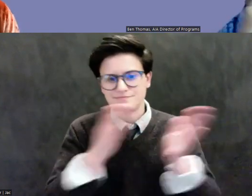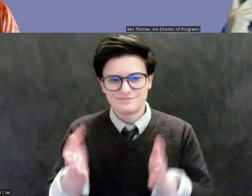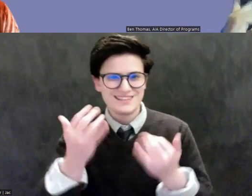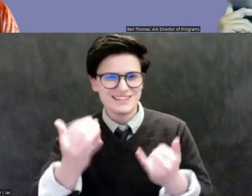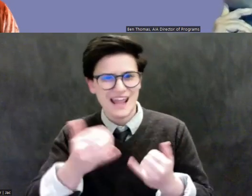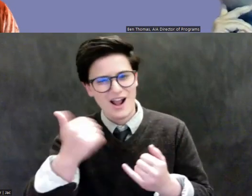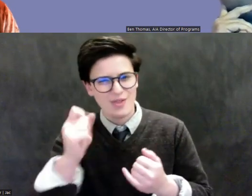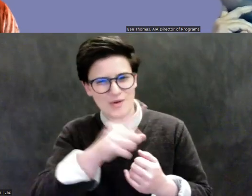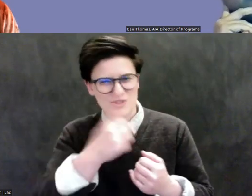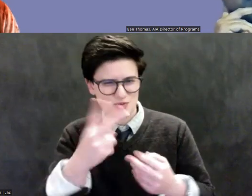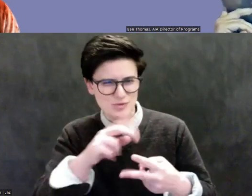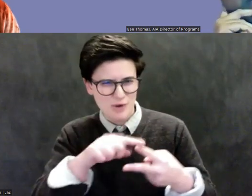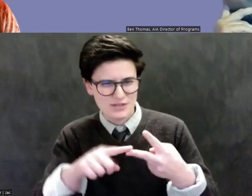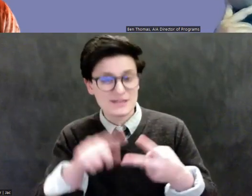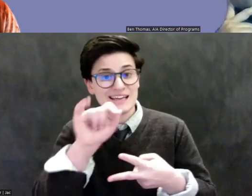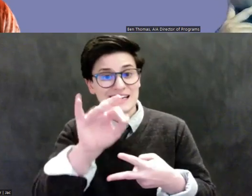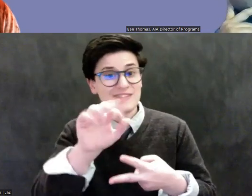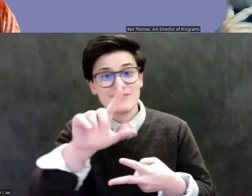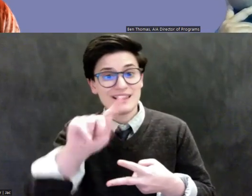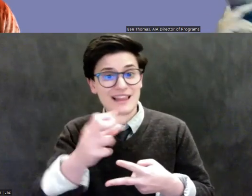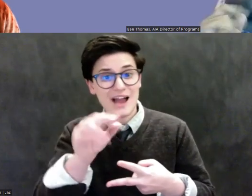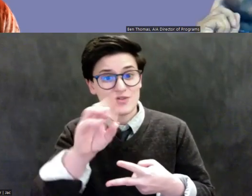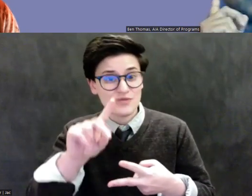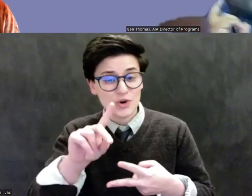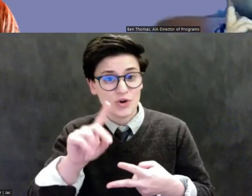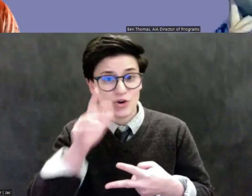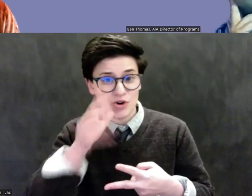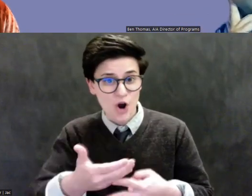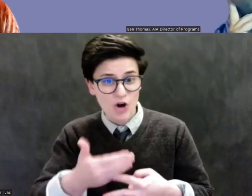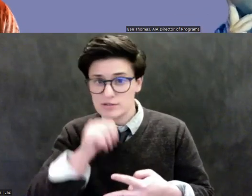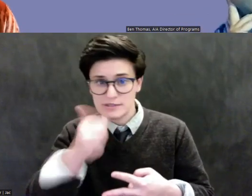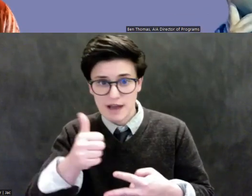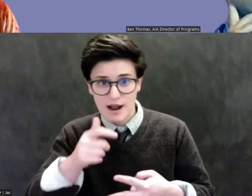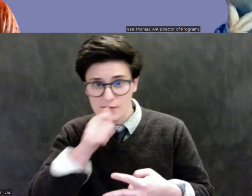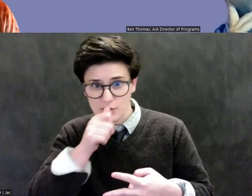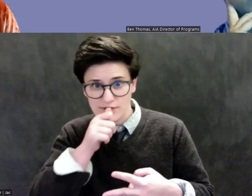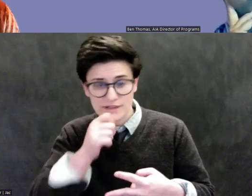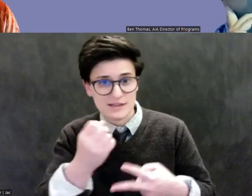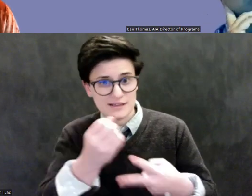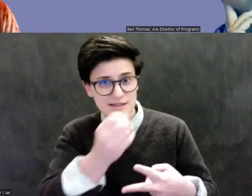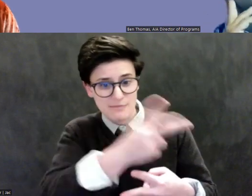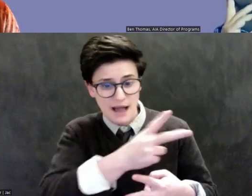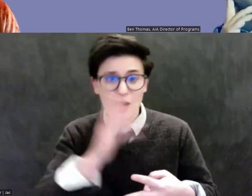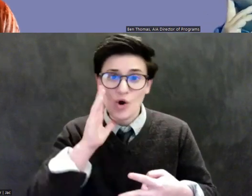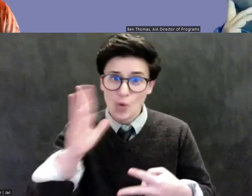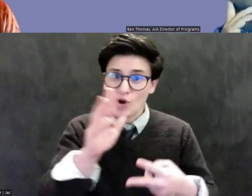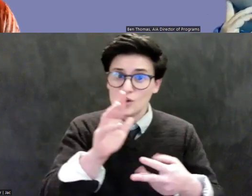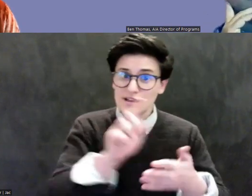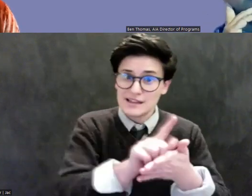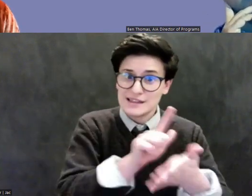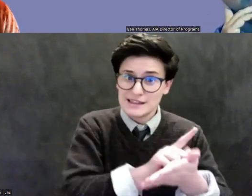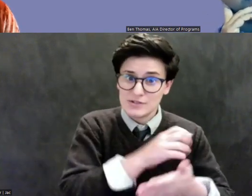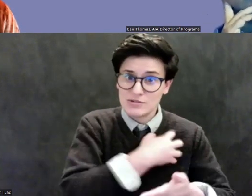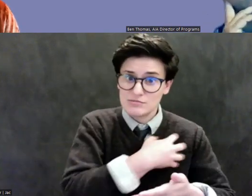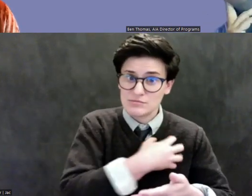if Latchford's daughter had not voluntarily donated her father's private collection, would legal work have continued to take the collection out of her or any others